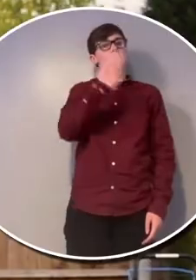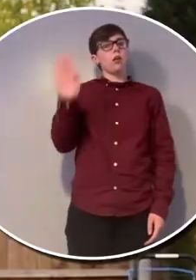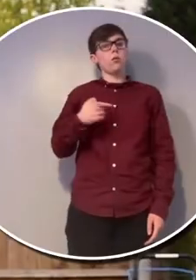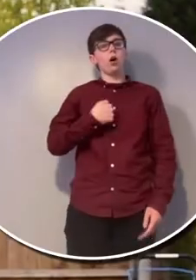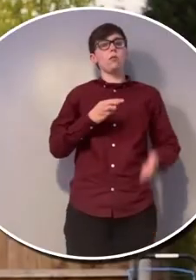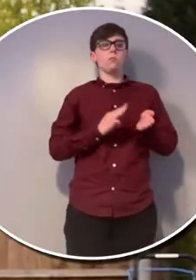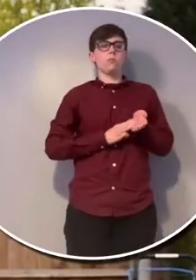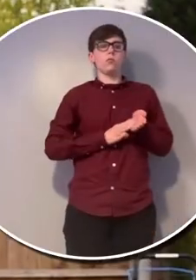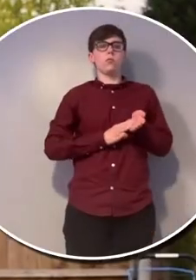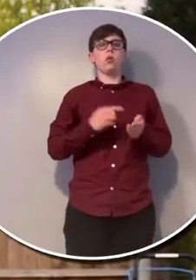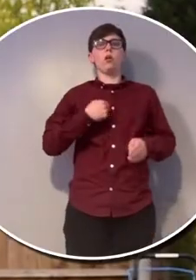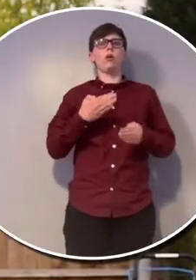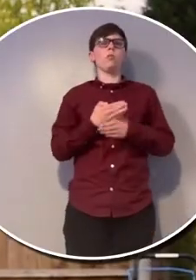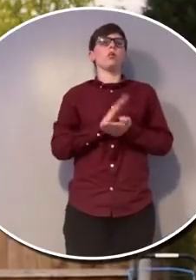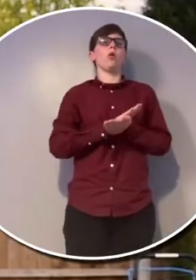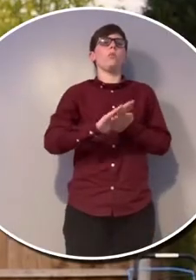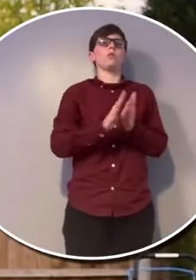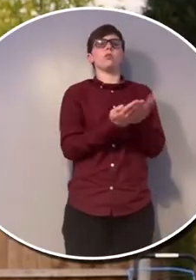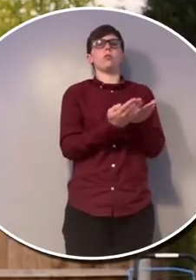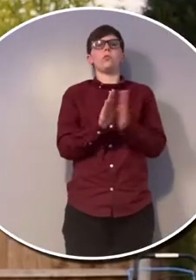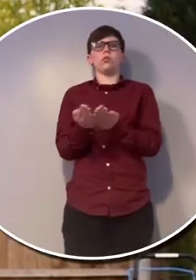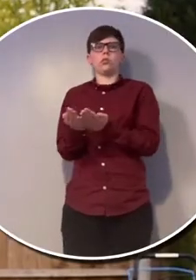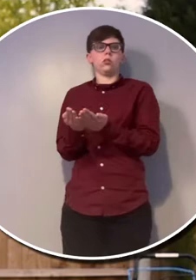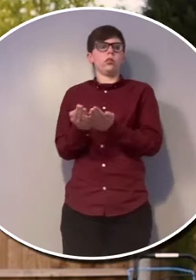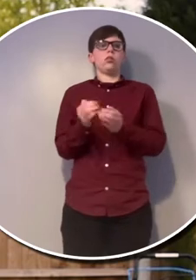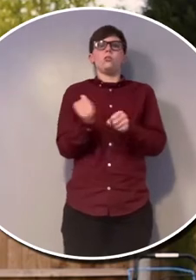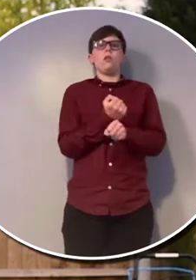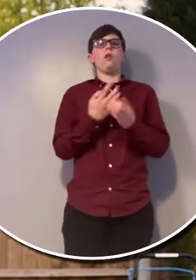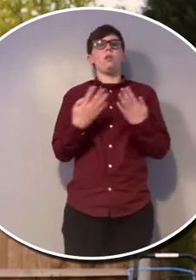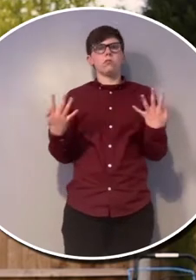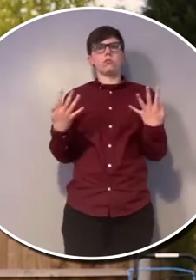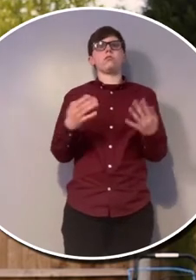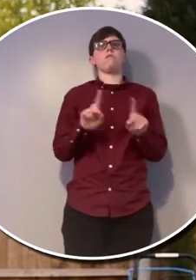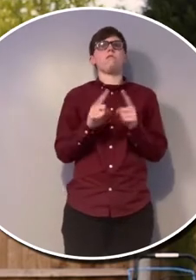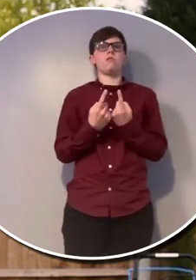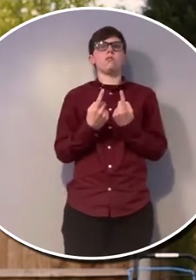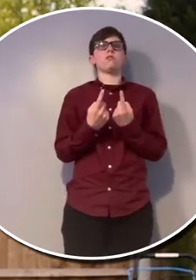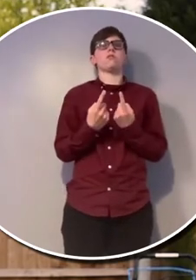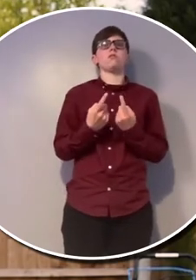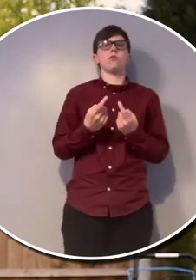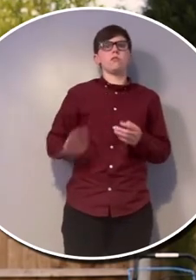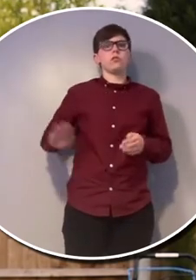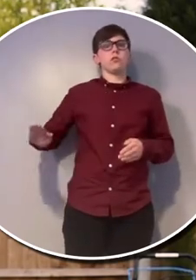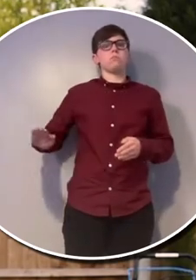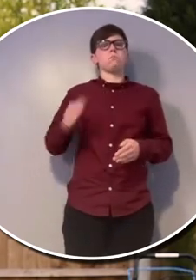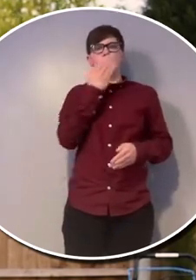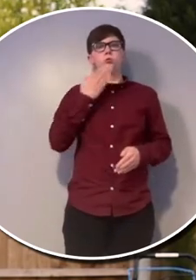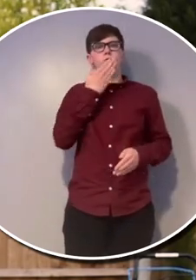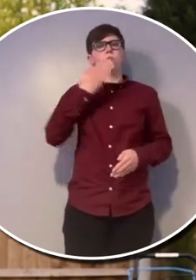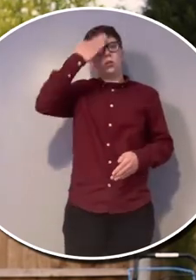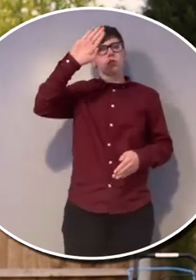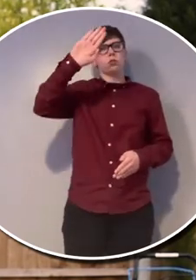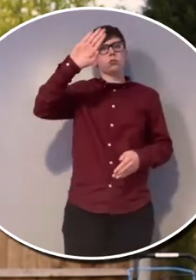Hello, my name's Maureen. I work at Holbrook's Library. We do lots of fun things there for children, especially during school